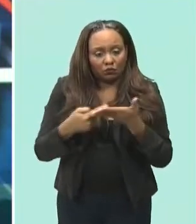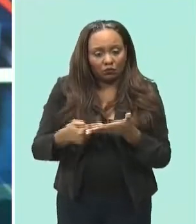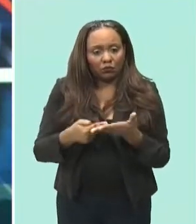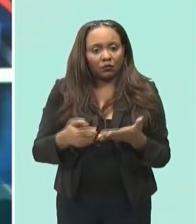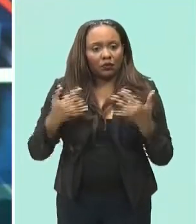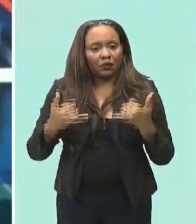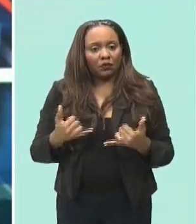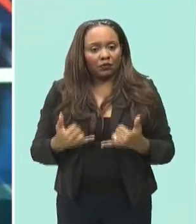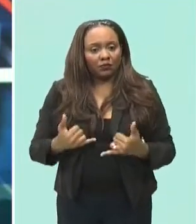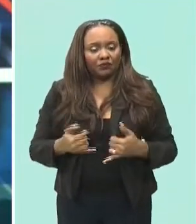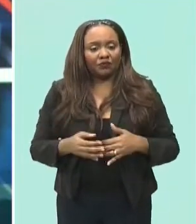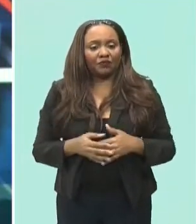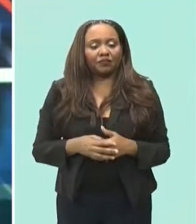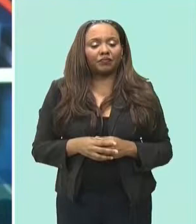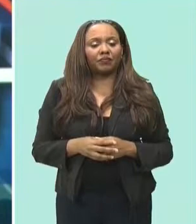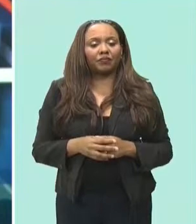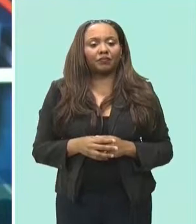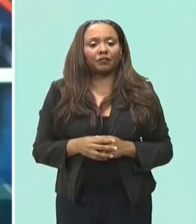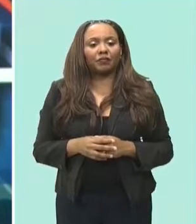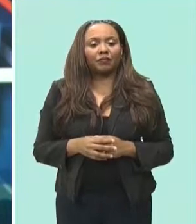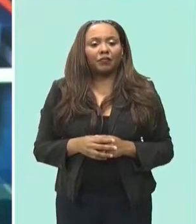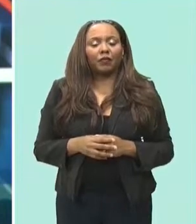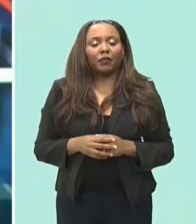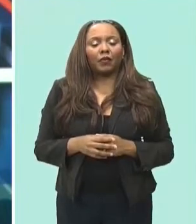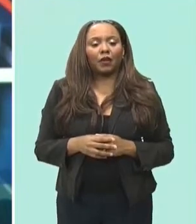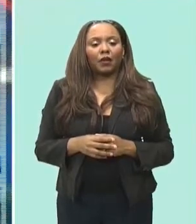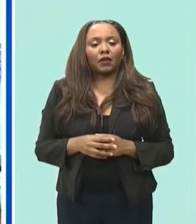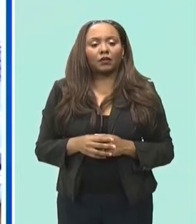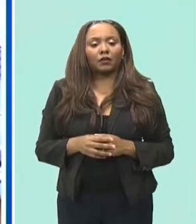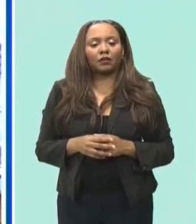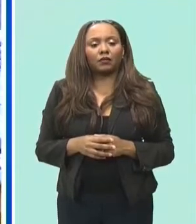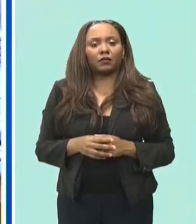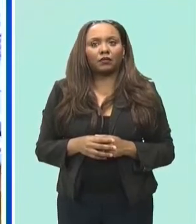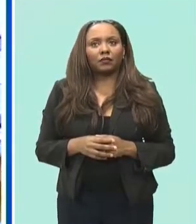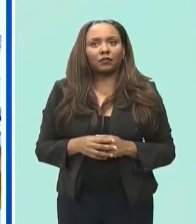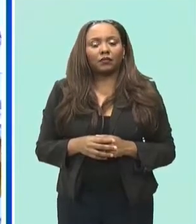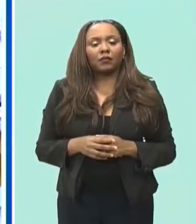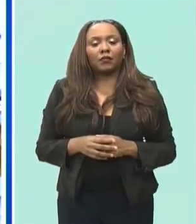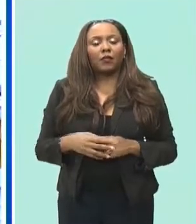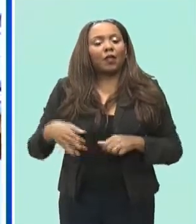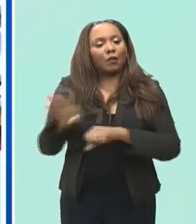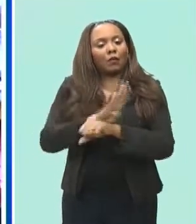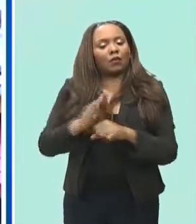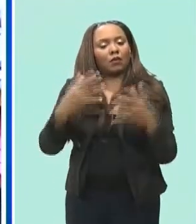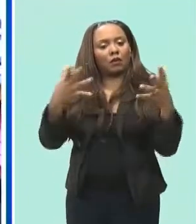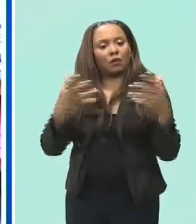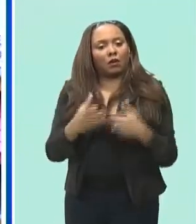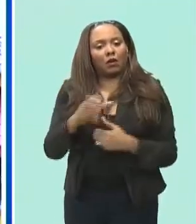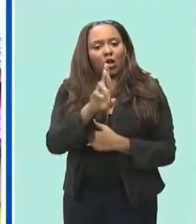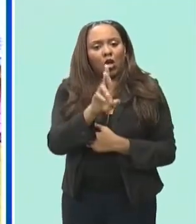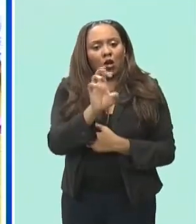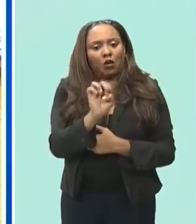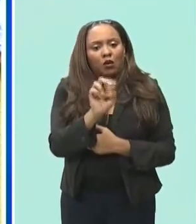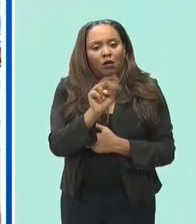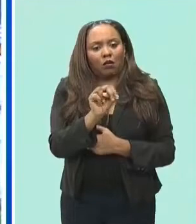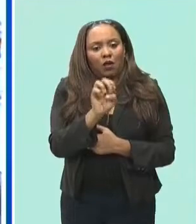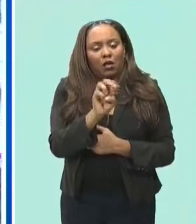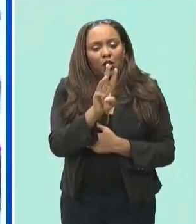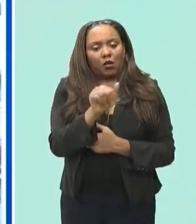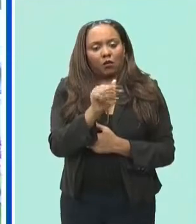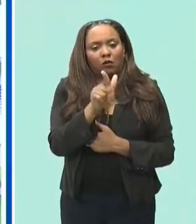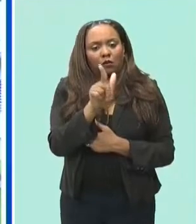our sherika griffith has those details barbados's production of renewable energy is expected to